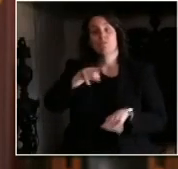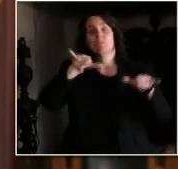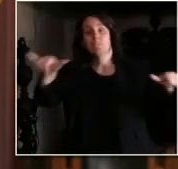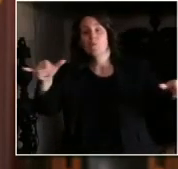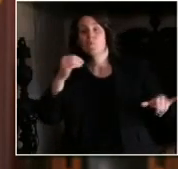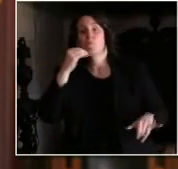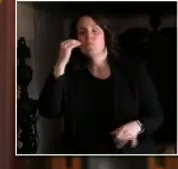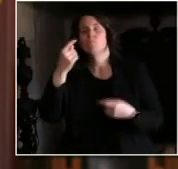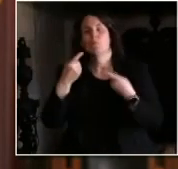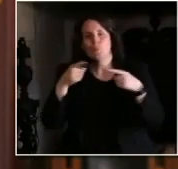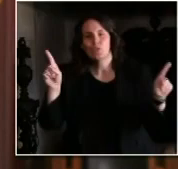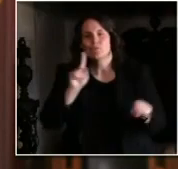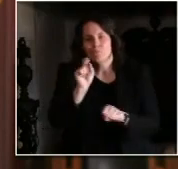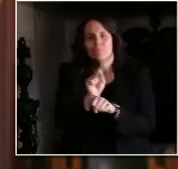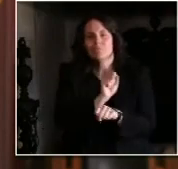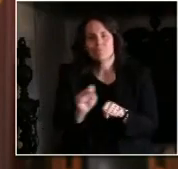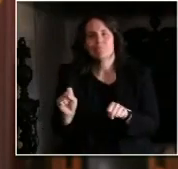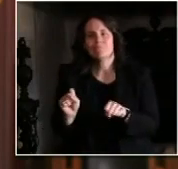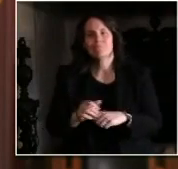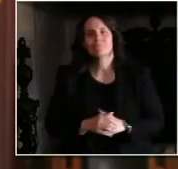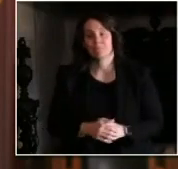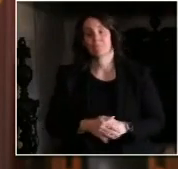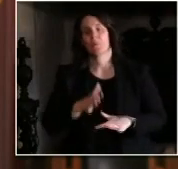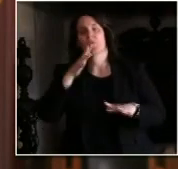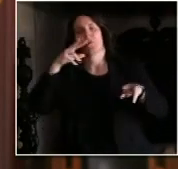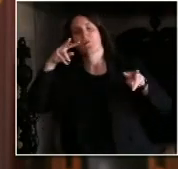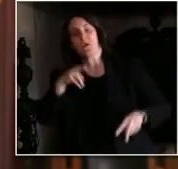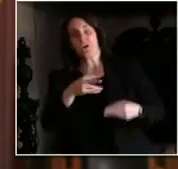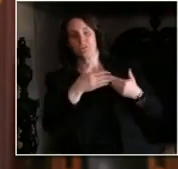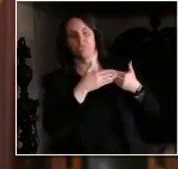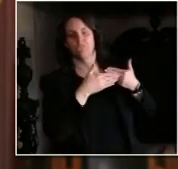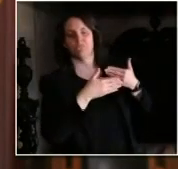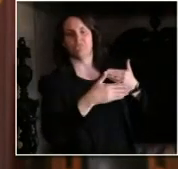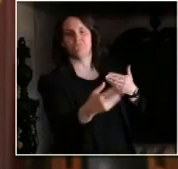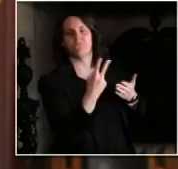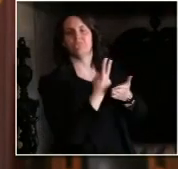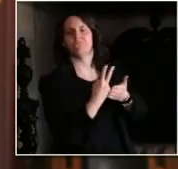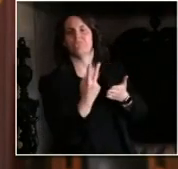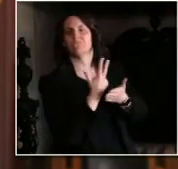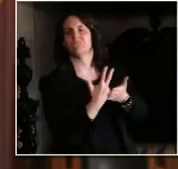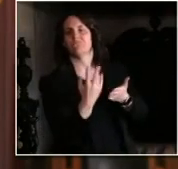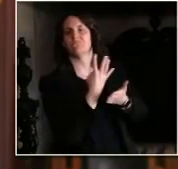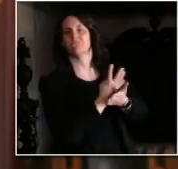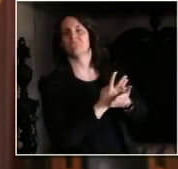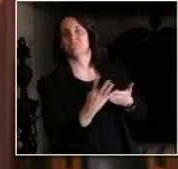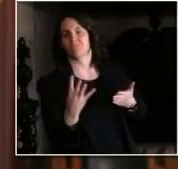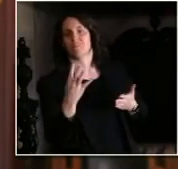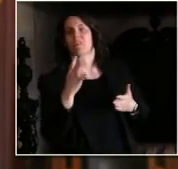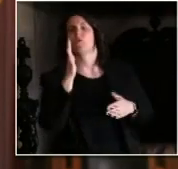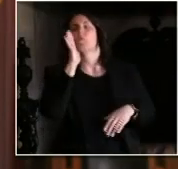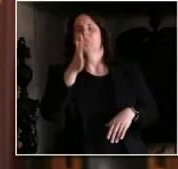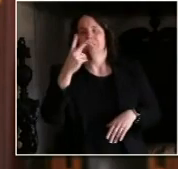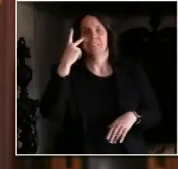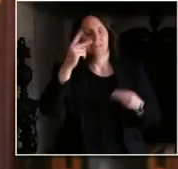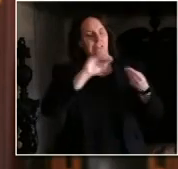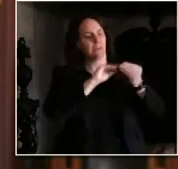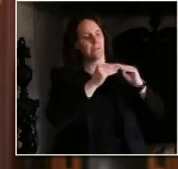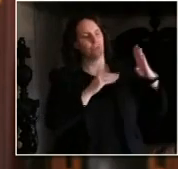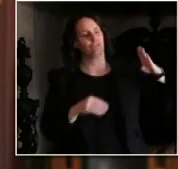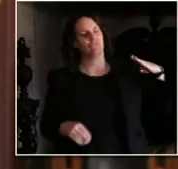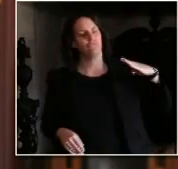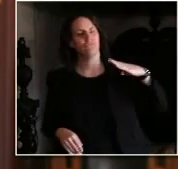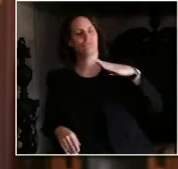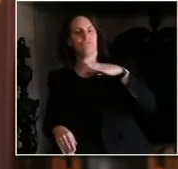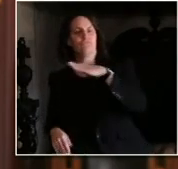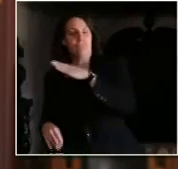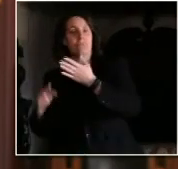in the next weeks and months, we will be able to reduce the likelihood of a future surge in COVID-19 cases and